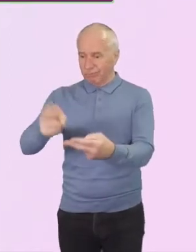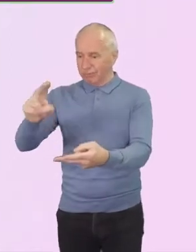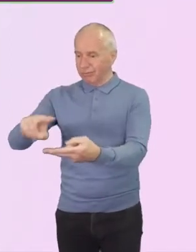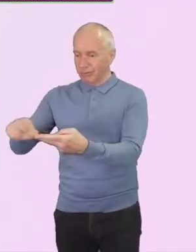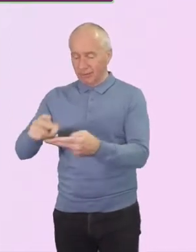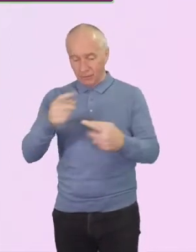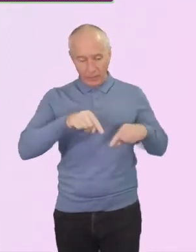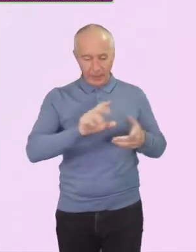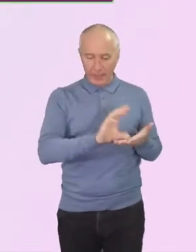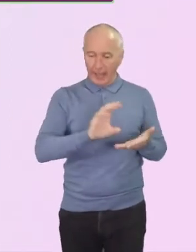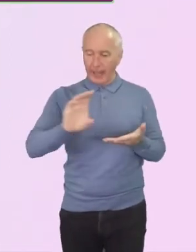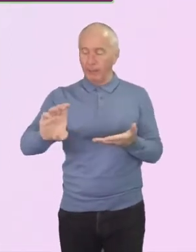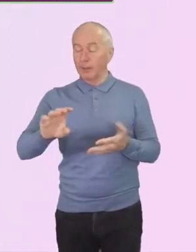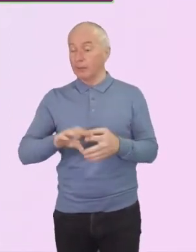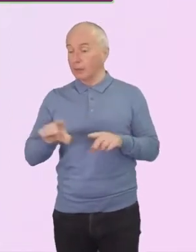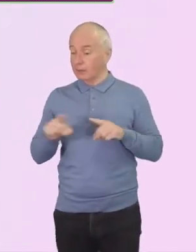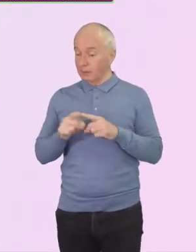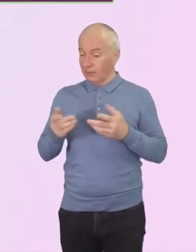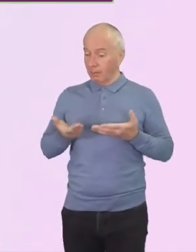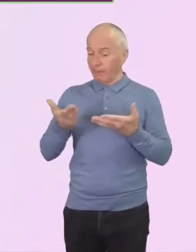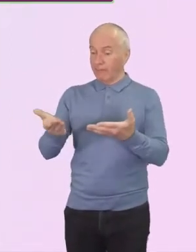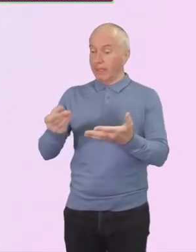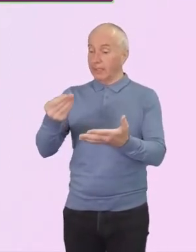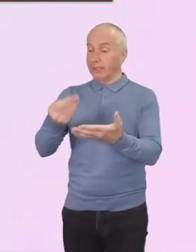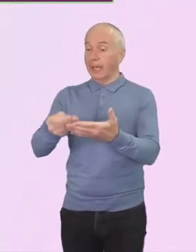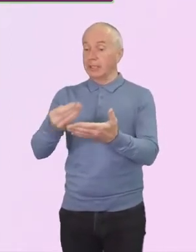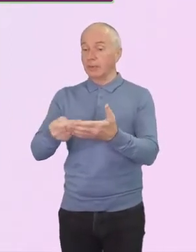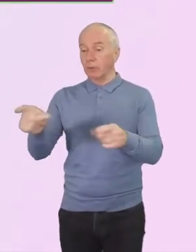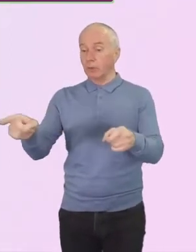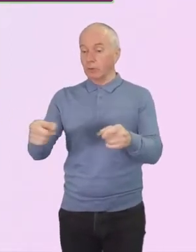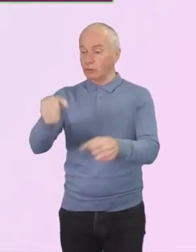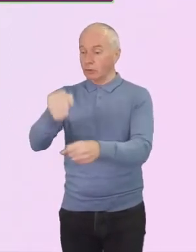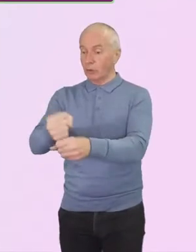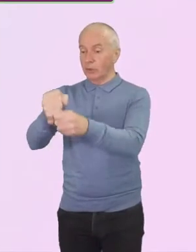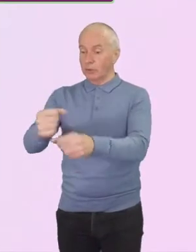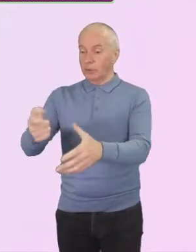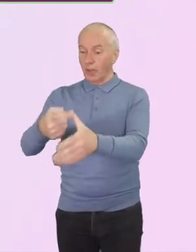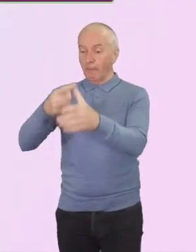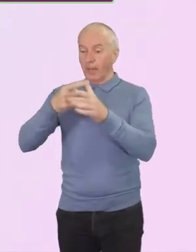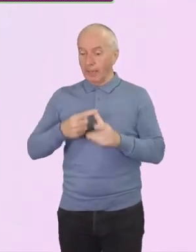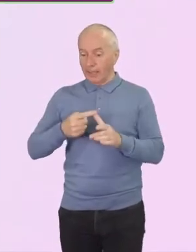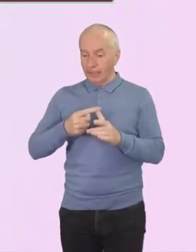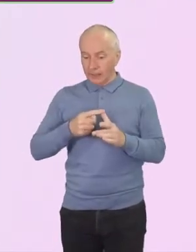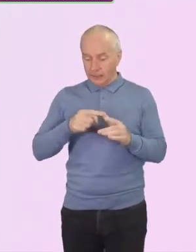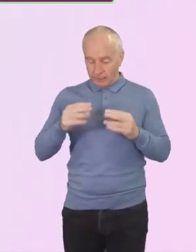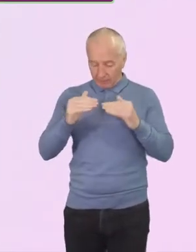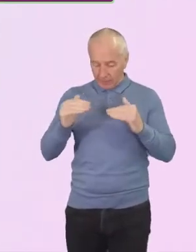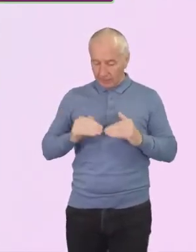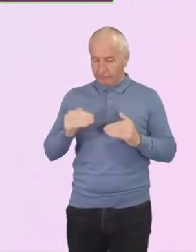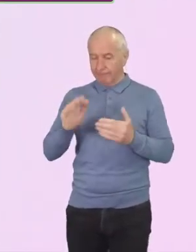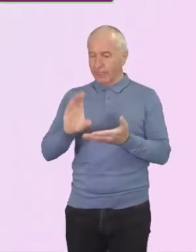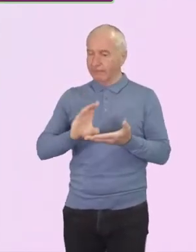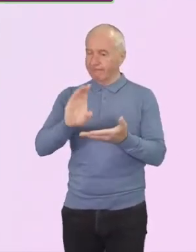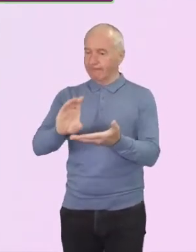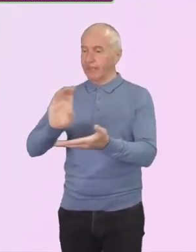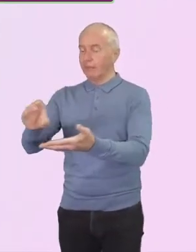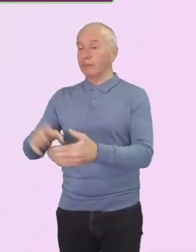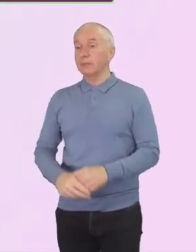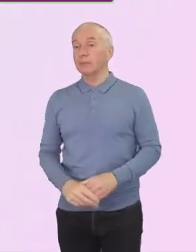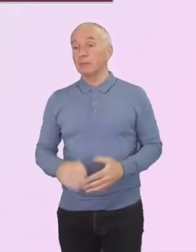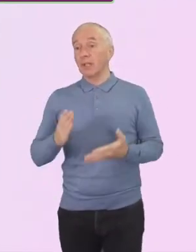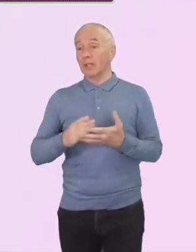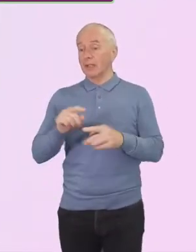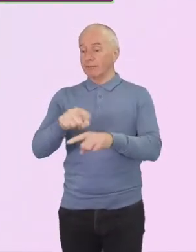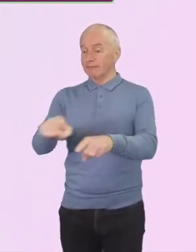which applied and have met the criteria. The main feature of these churches are a heavy reliance on